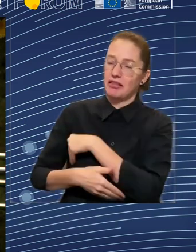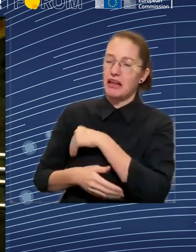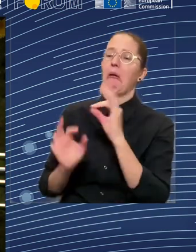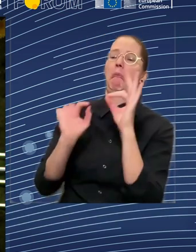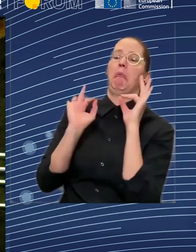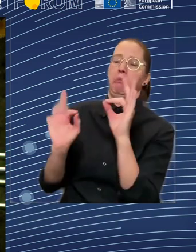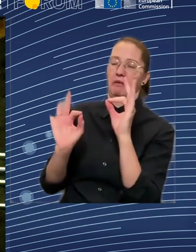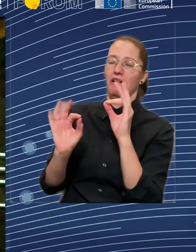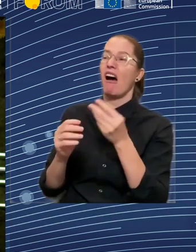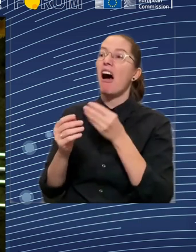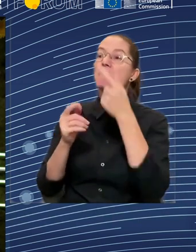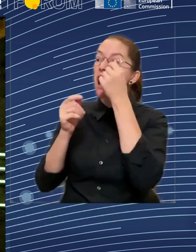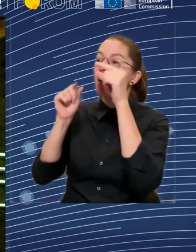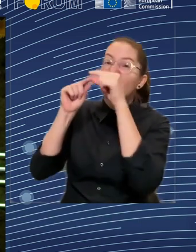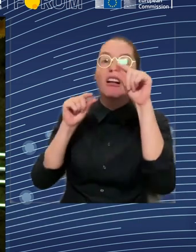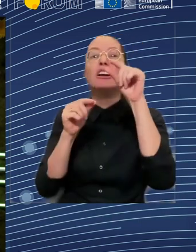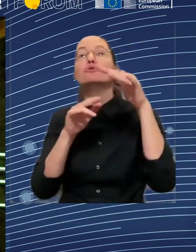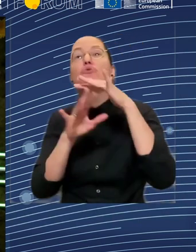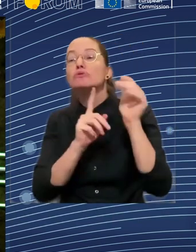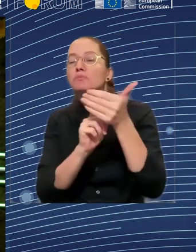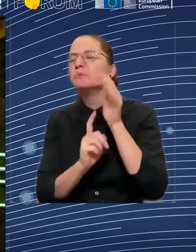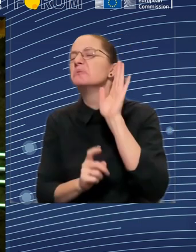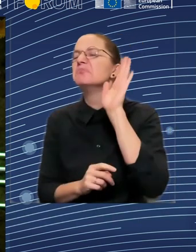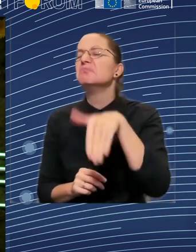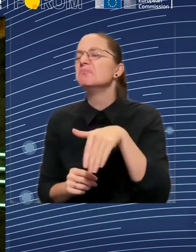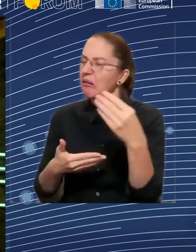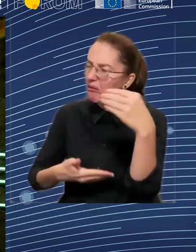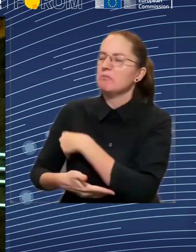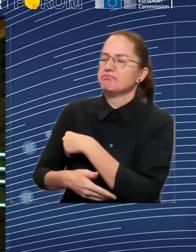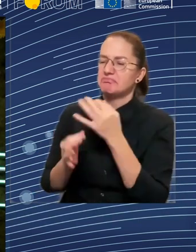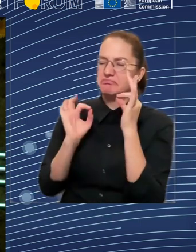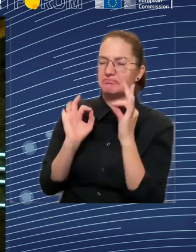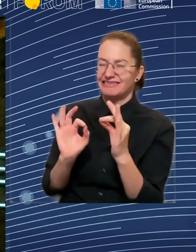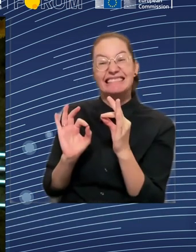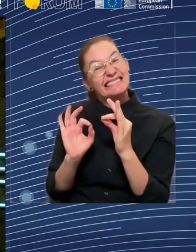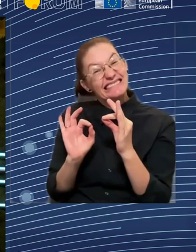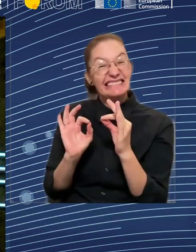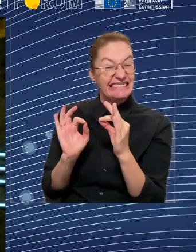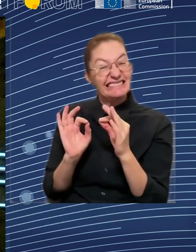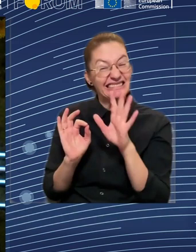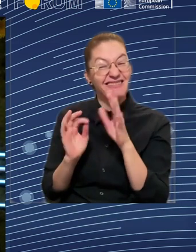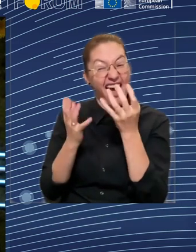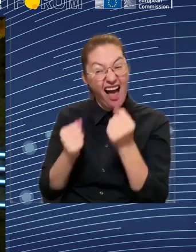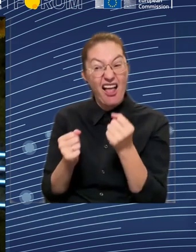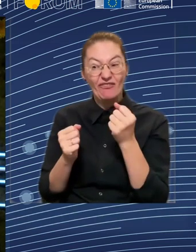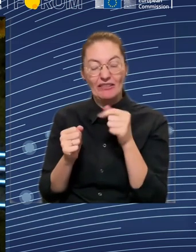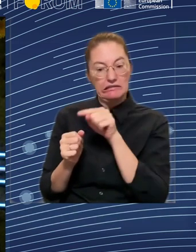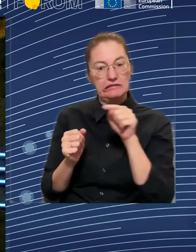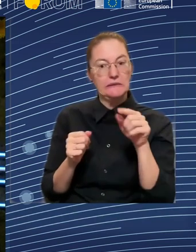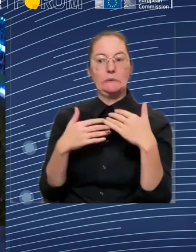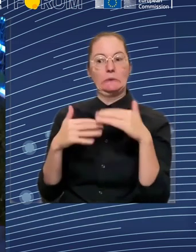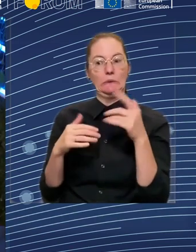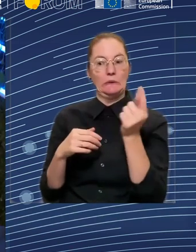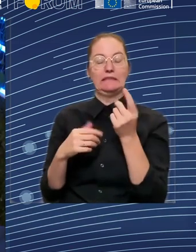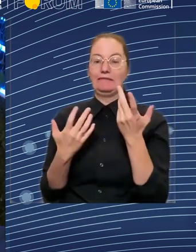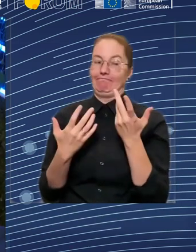that we can't really sort of foresee. That means that the social protection system kicks in and